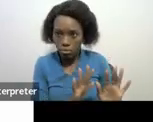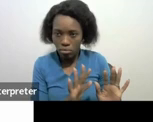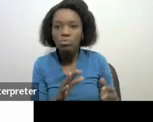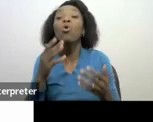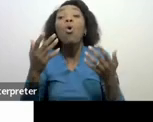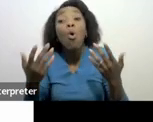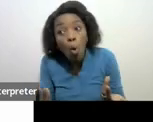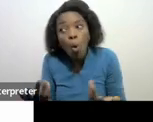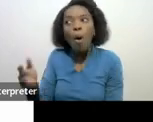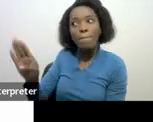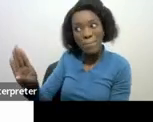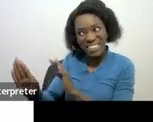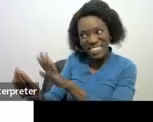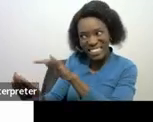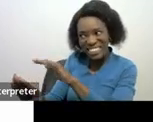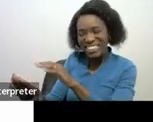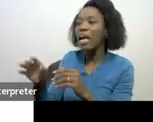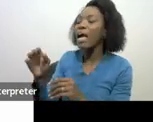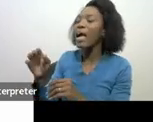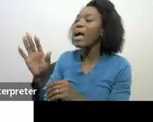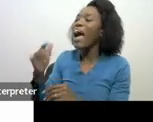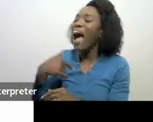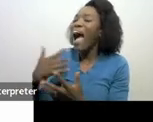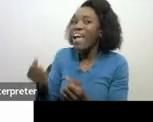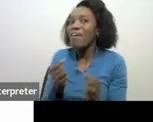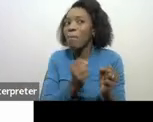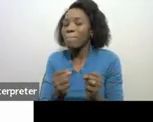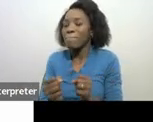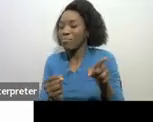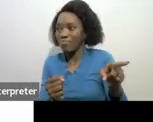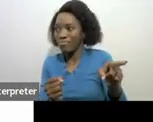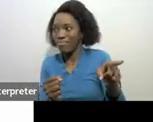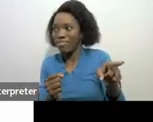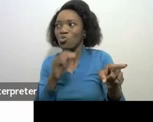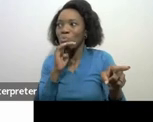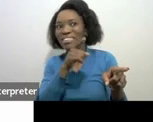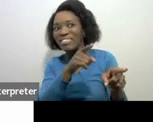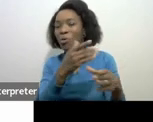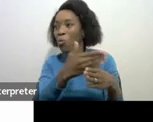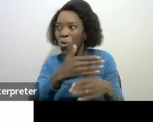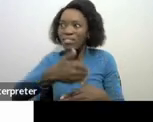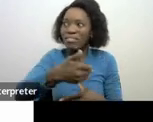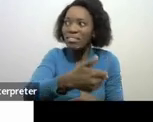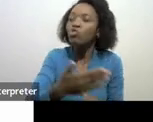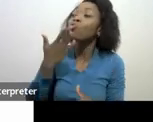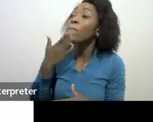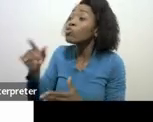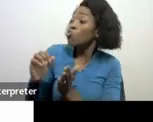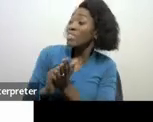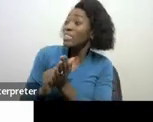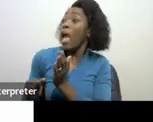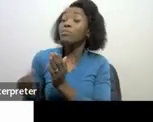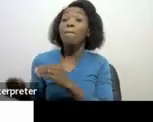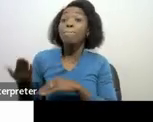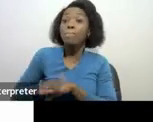B to say that you know what I also have permanent gigs with agent A could you please text me more to be